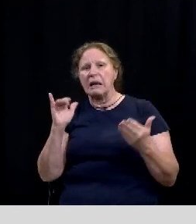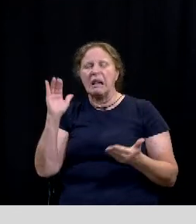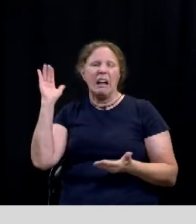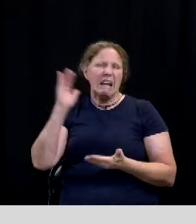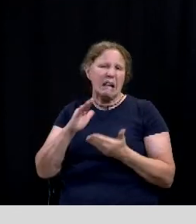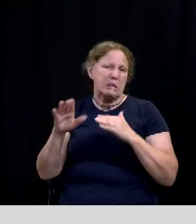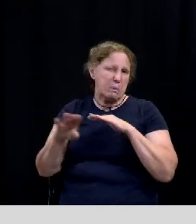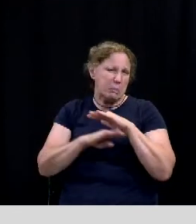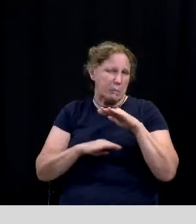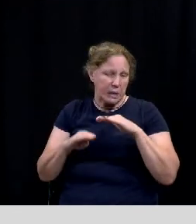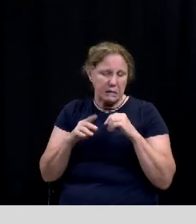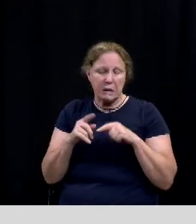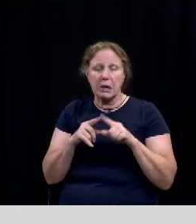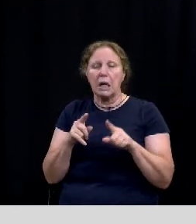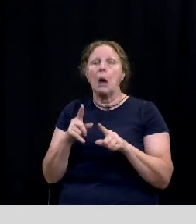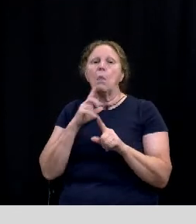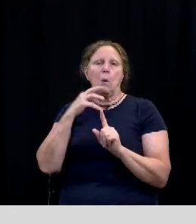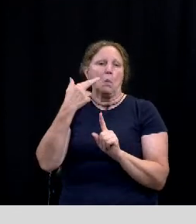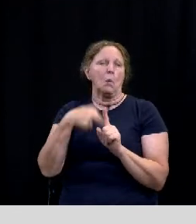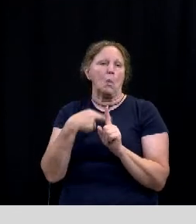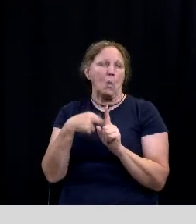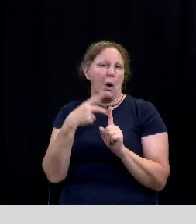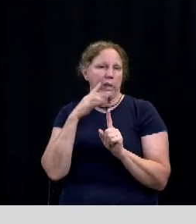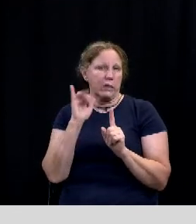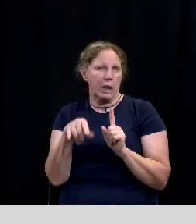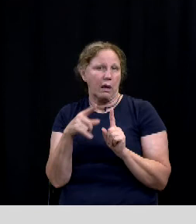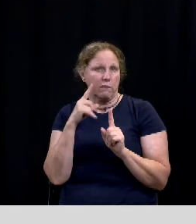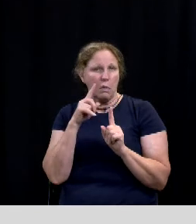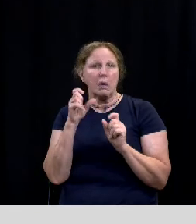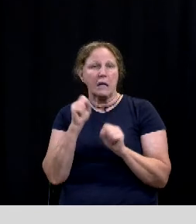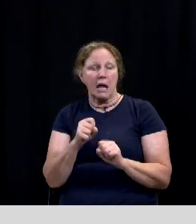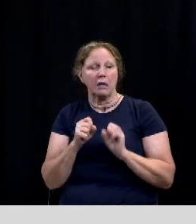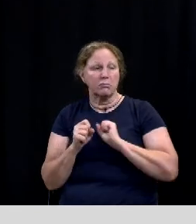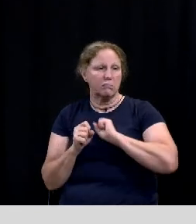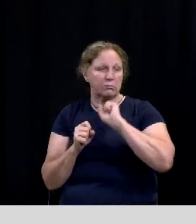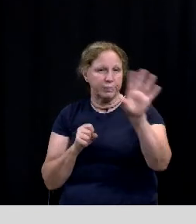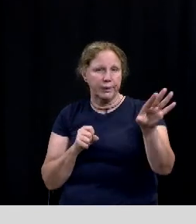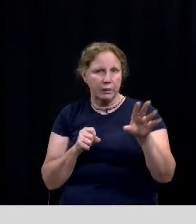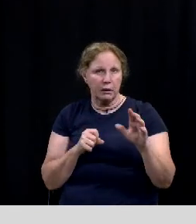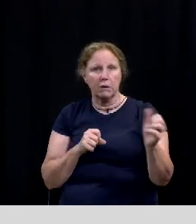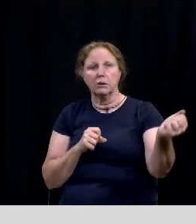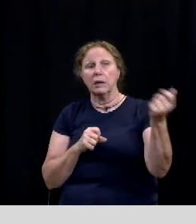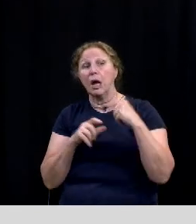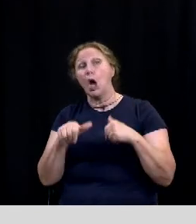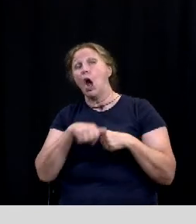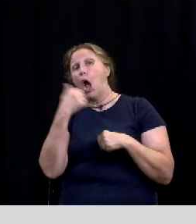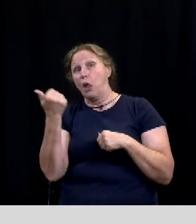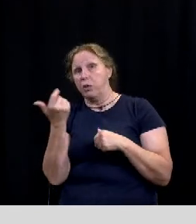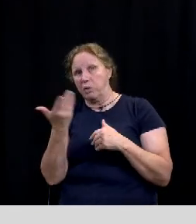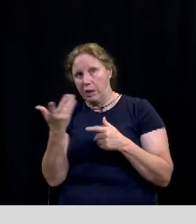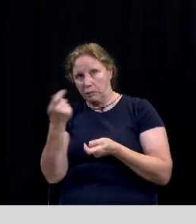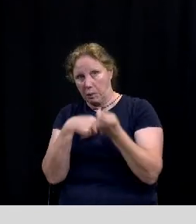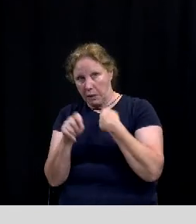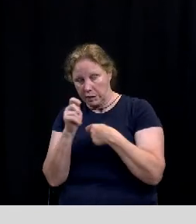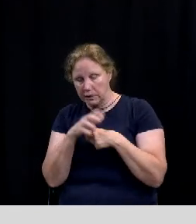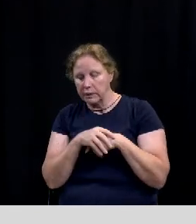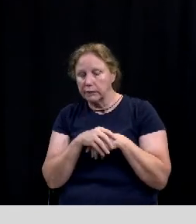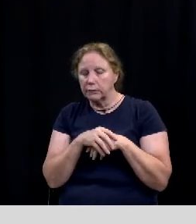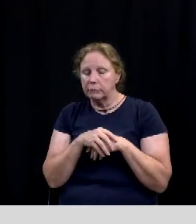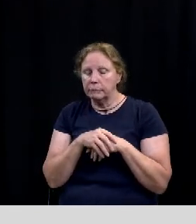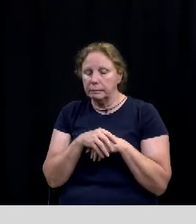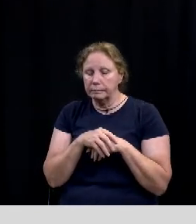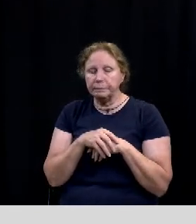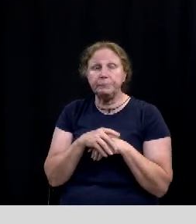elements are going to be on a lease basis so that they can be theoretically swapped out in future years as new areas